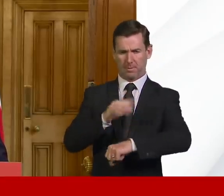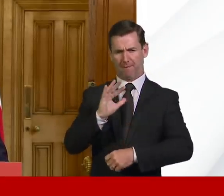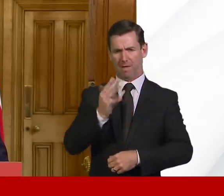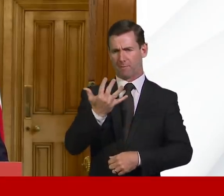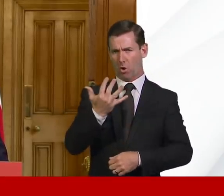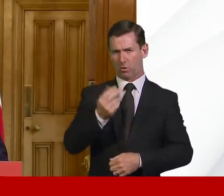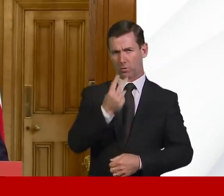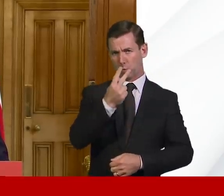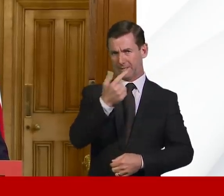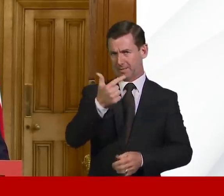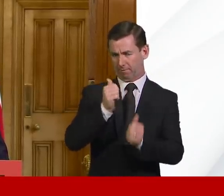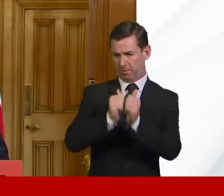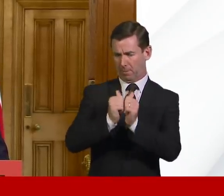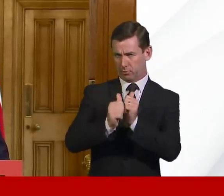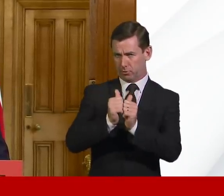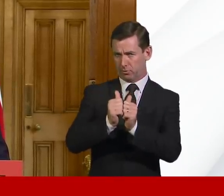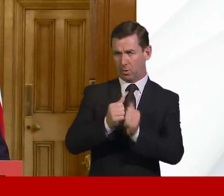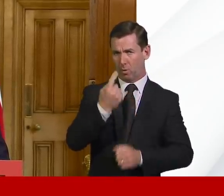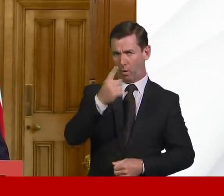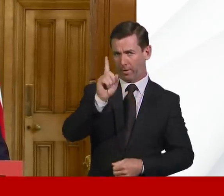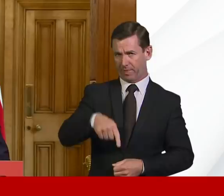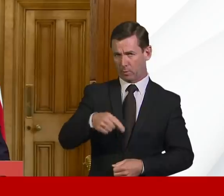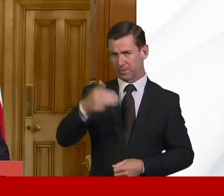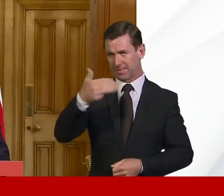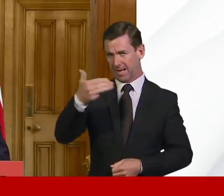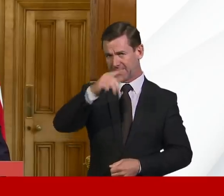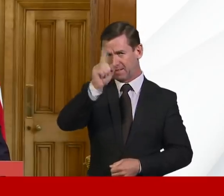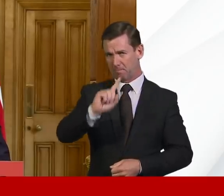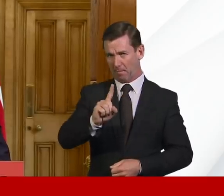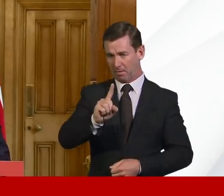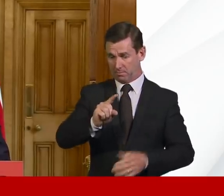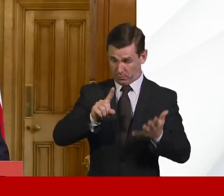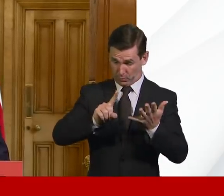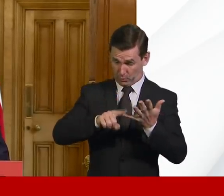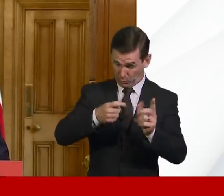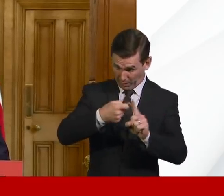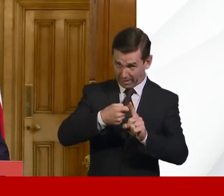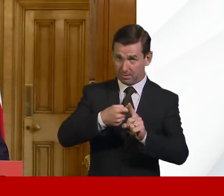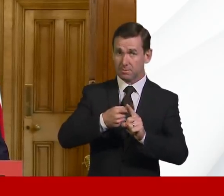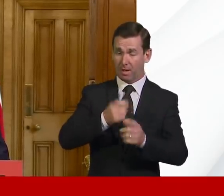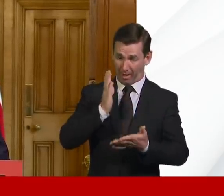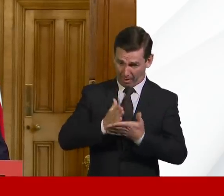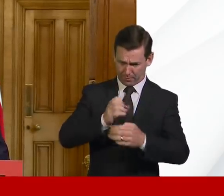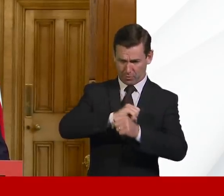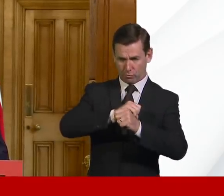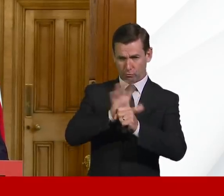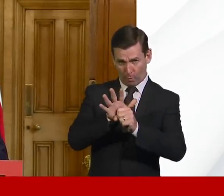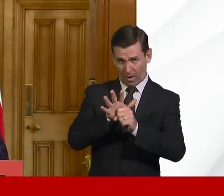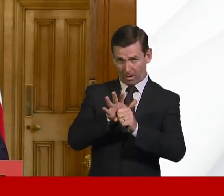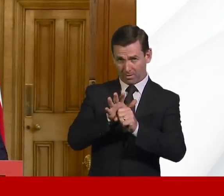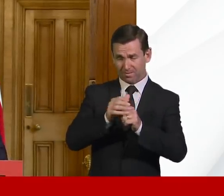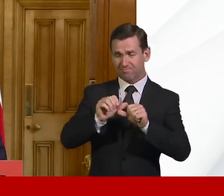27th of March, 1,019 patients in the UK who tested positive for coronavirus